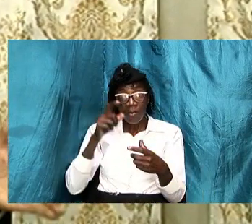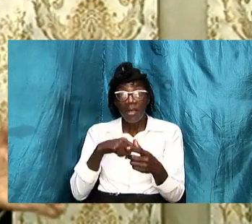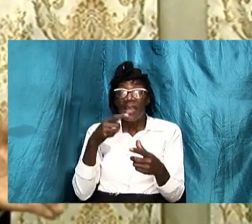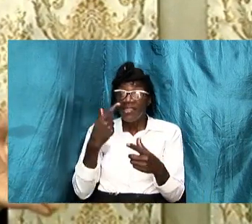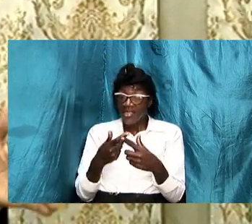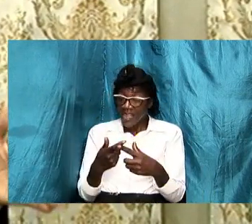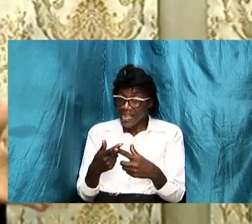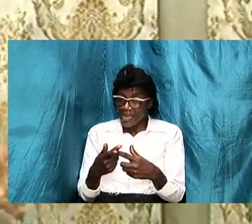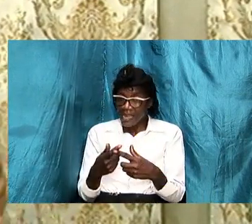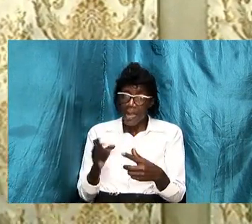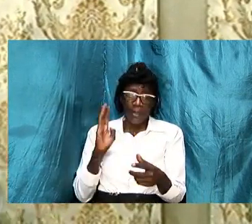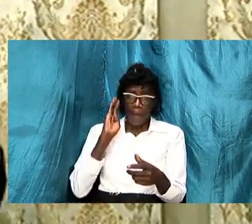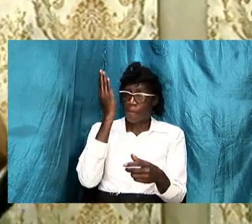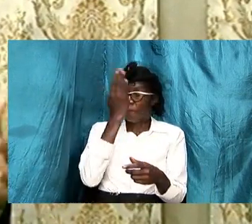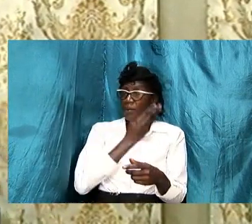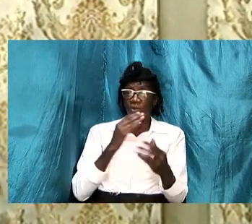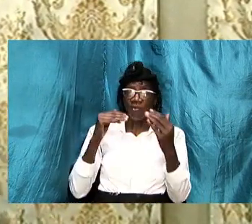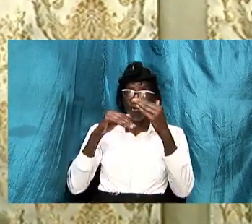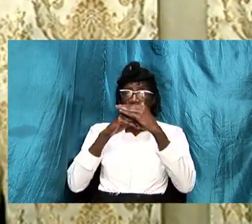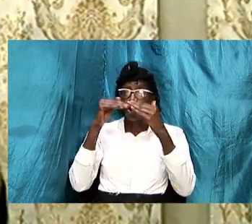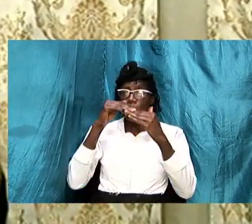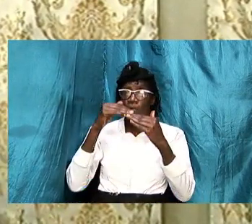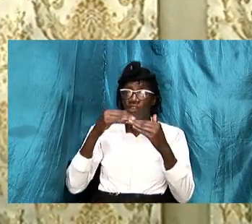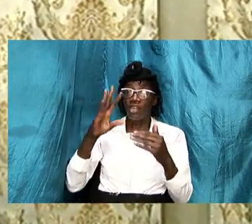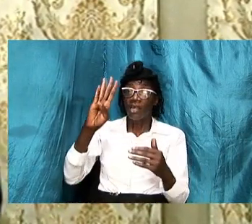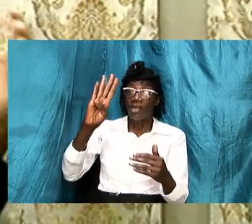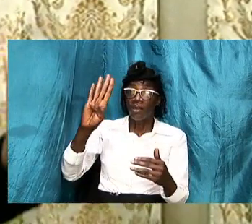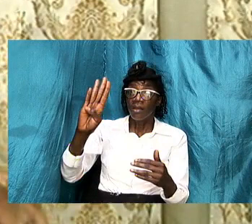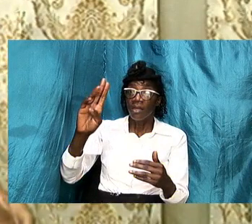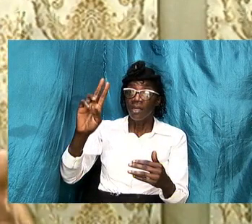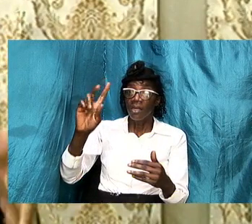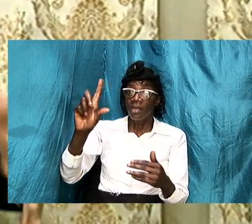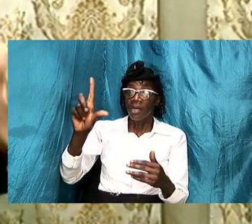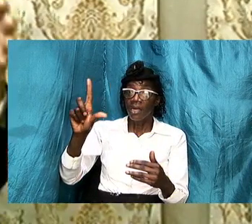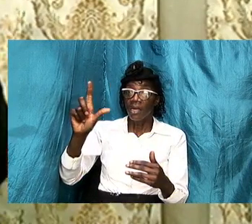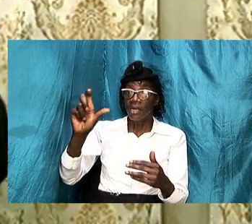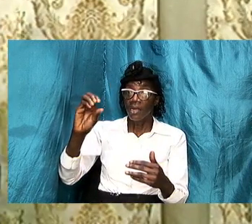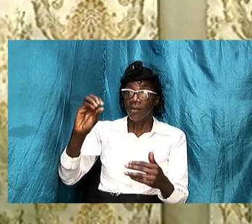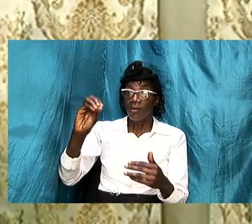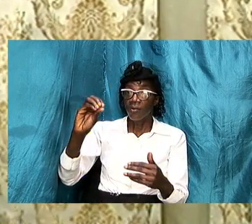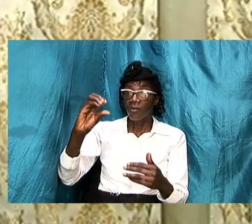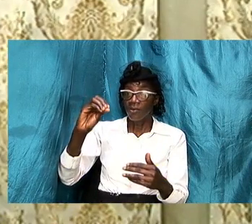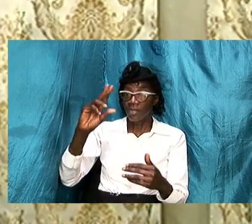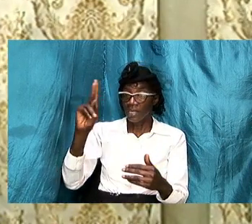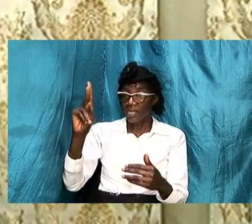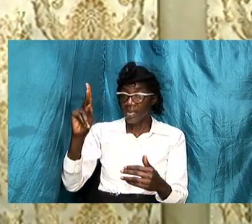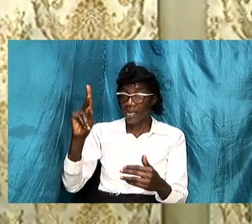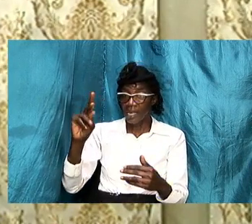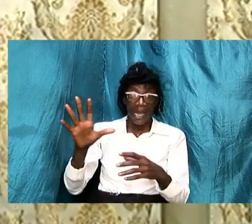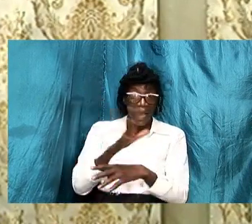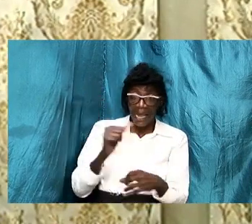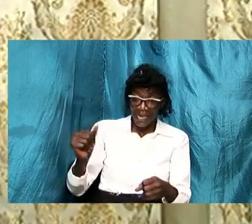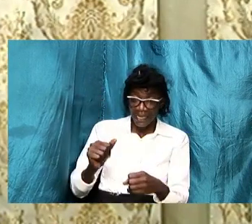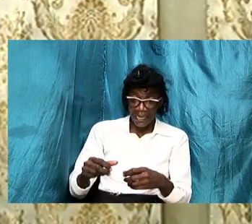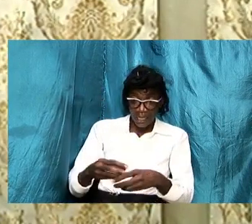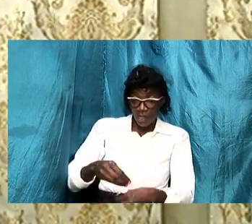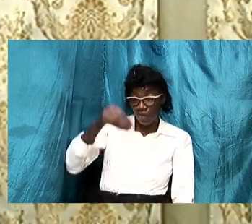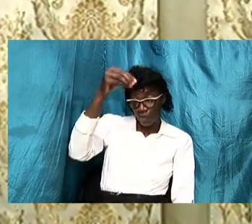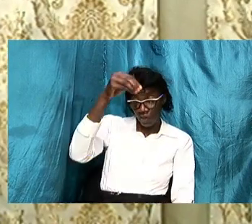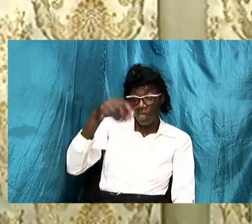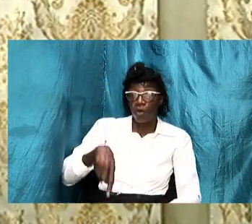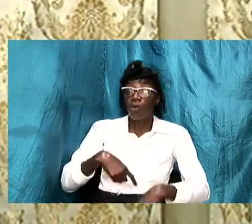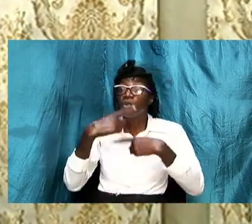that beautiful house with the black and the steel and and the cement and all of those things is going to go up and it is going to be anything of